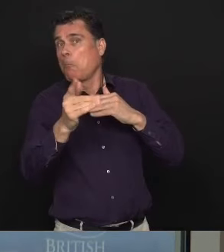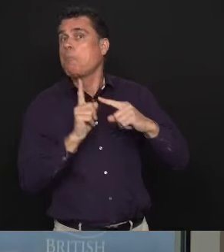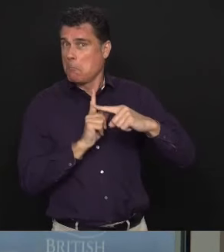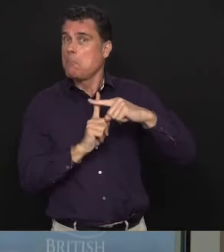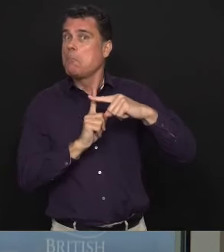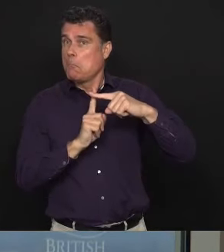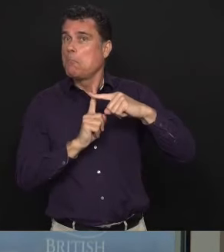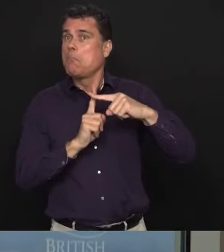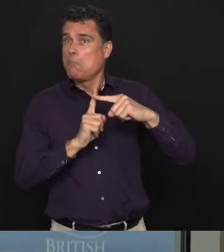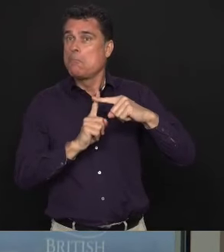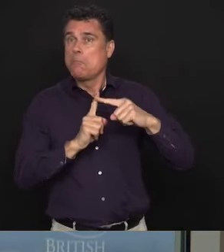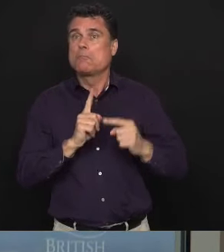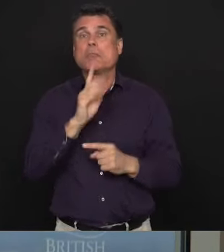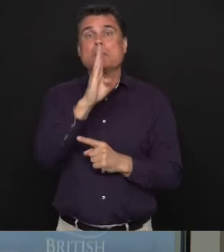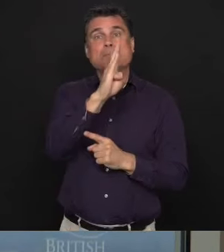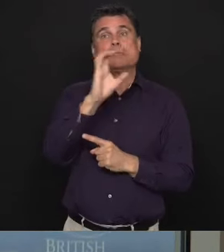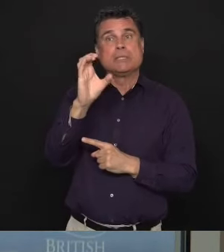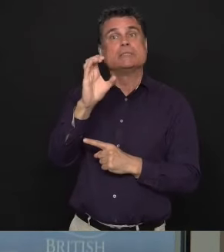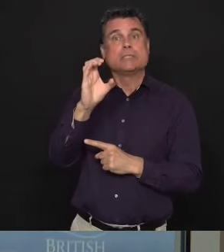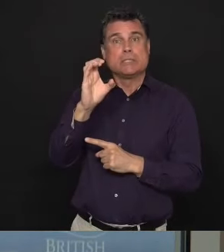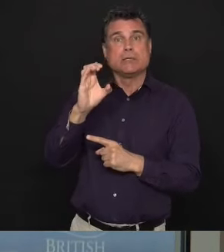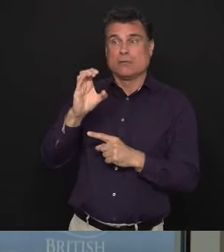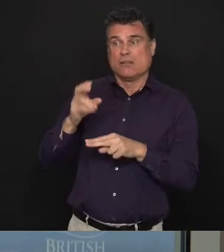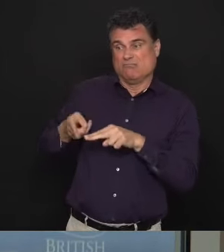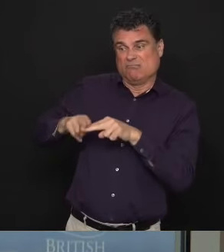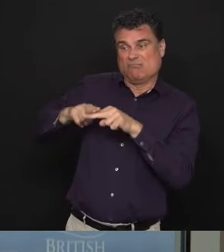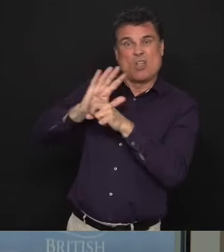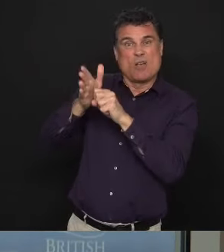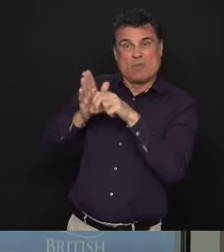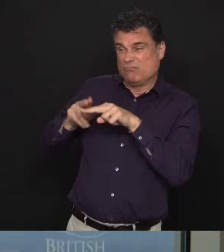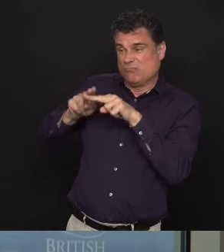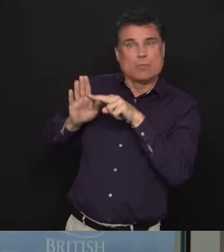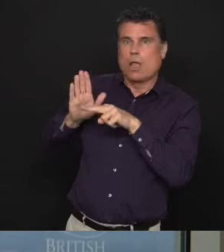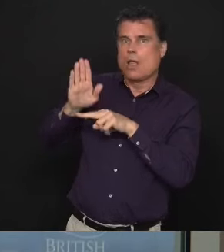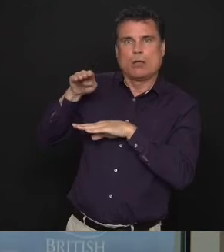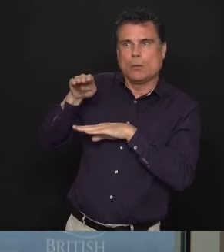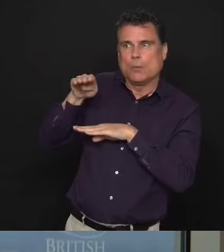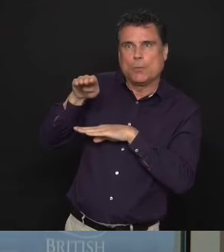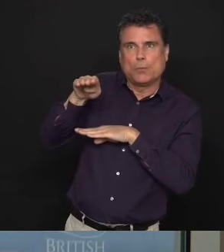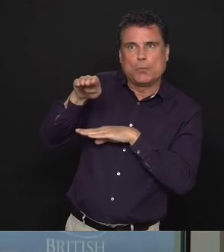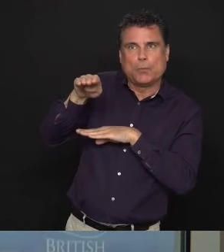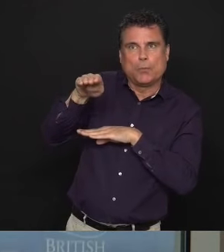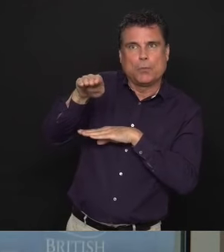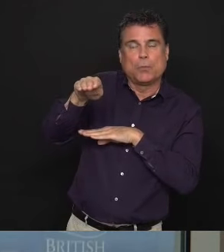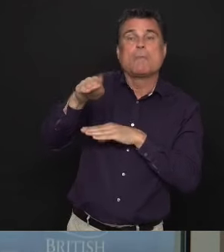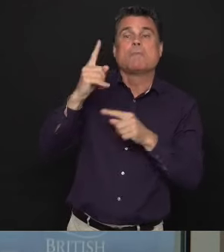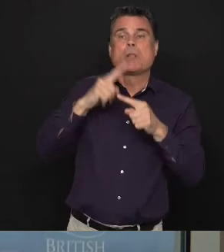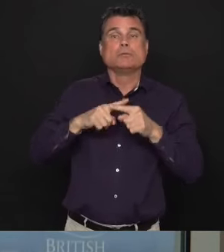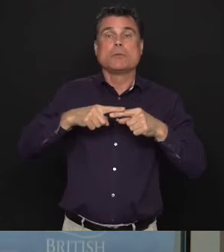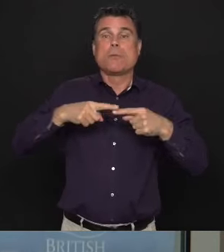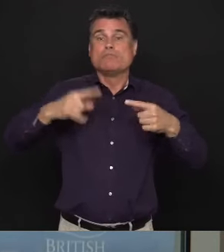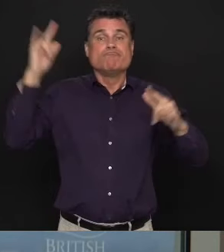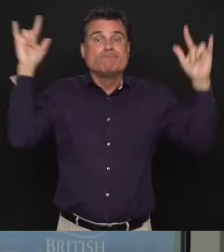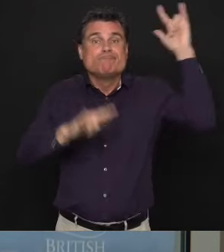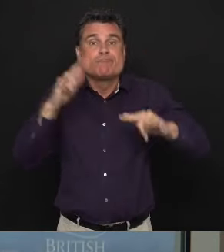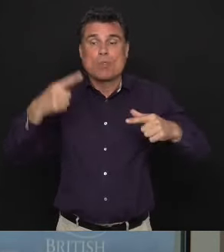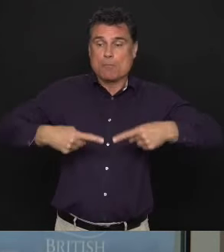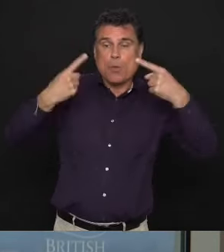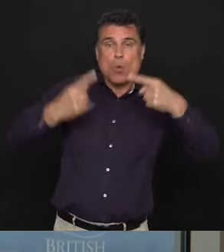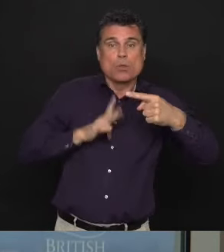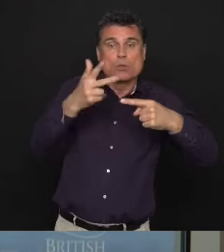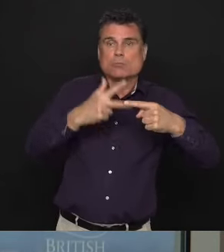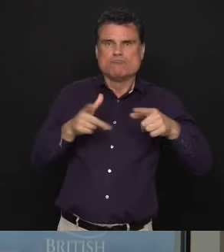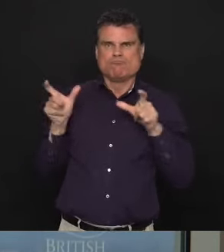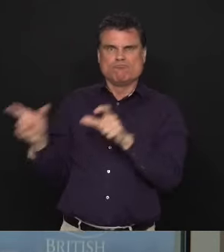social distancing, testing, border control measures. In short, people following Dr. Henry's directions.